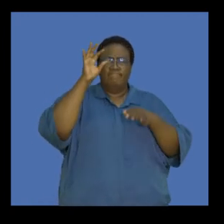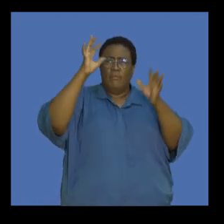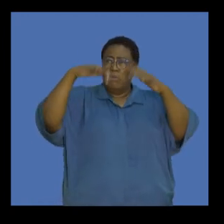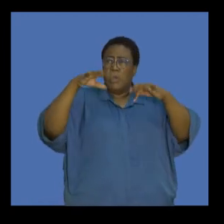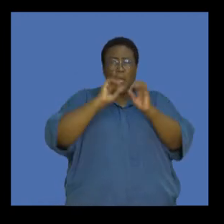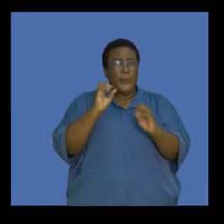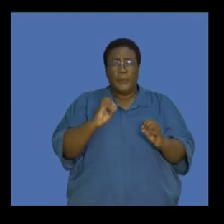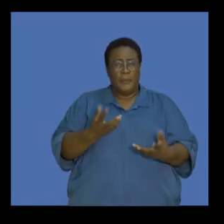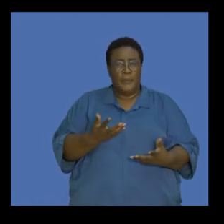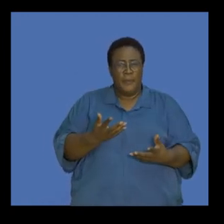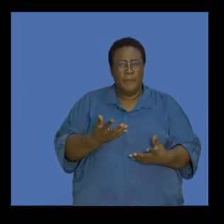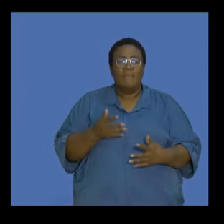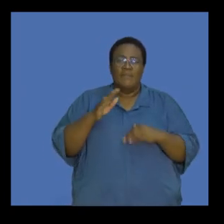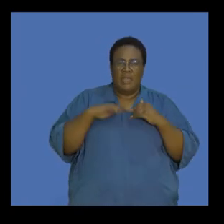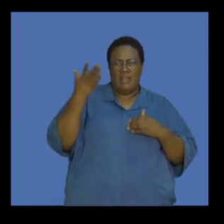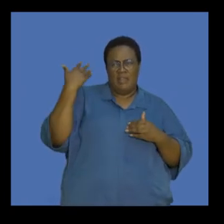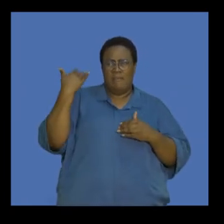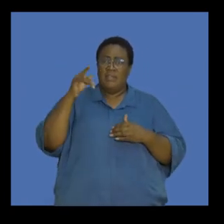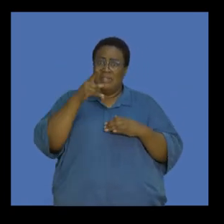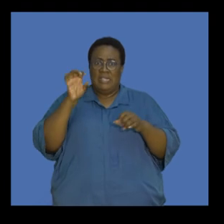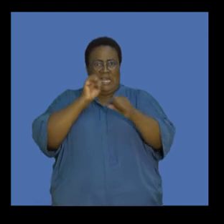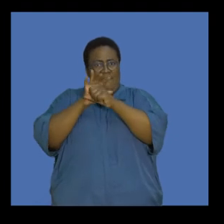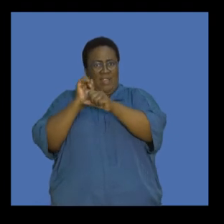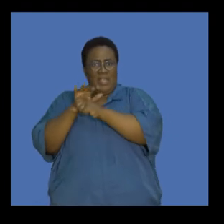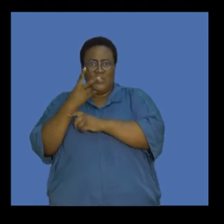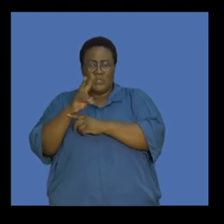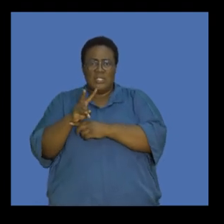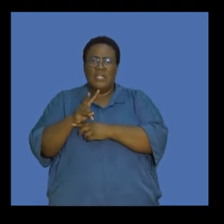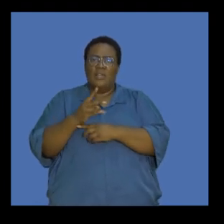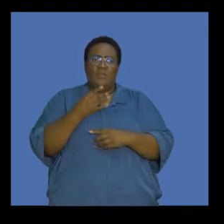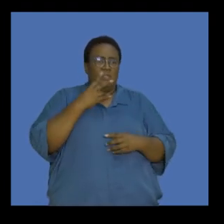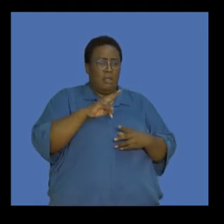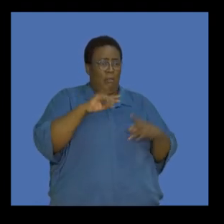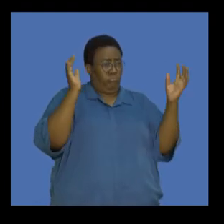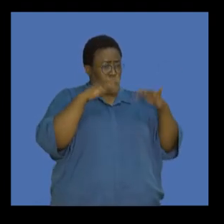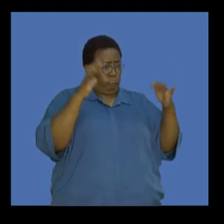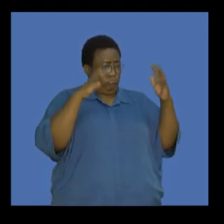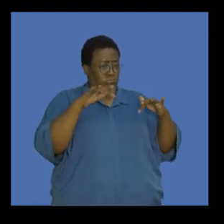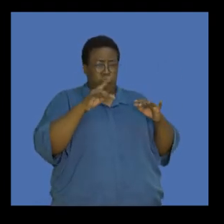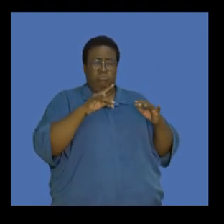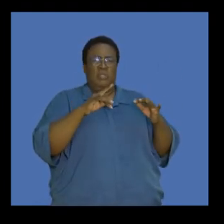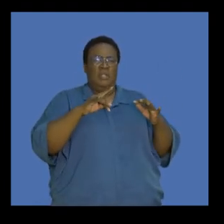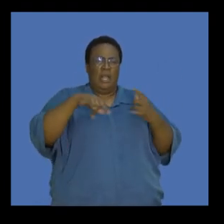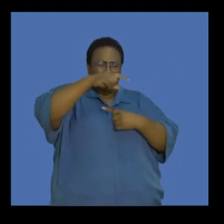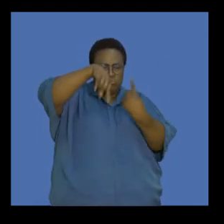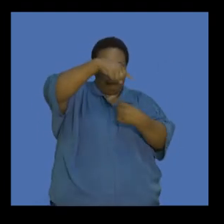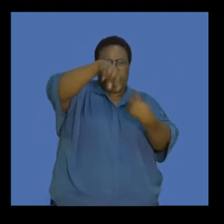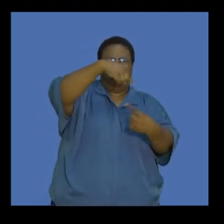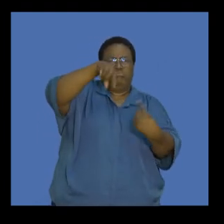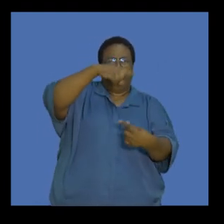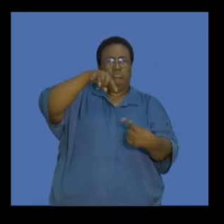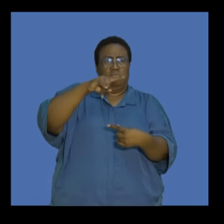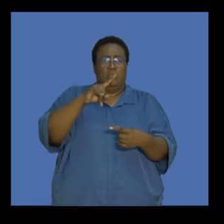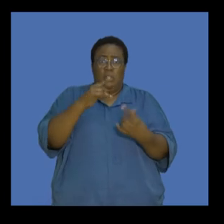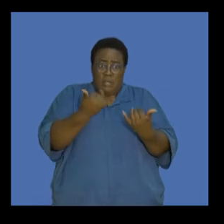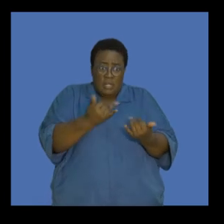experienced in the past. So, these are the effects that we're having. We're seeing more floods. The frequency of cyclones and hurricanes